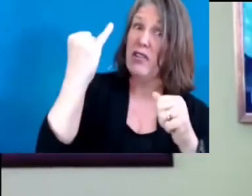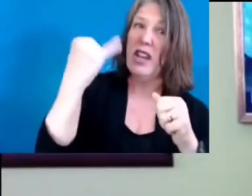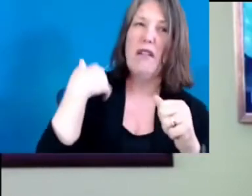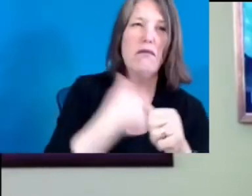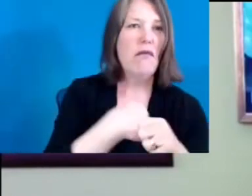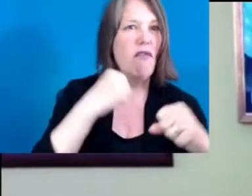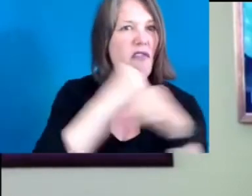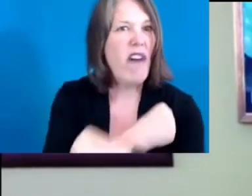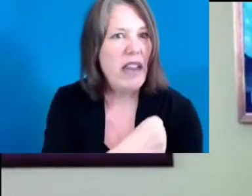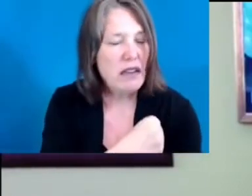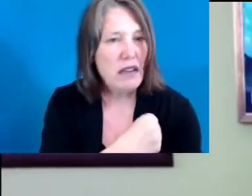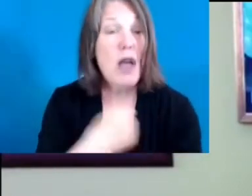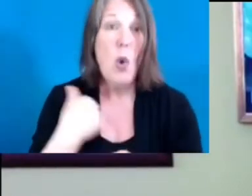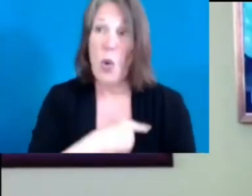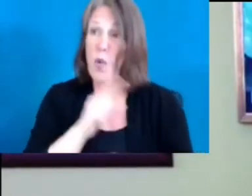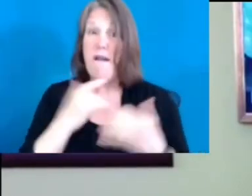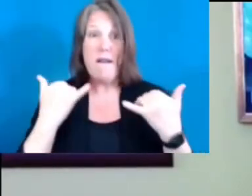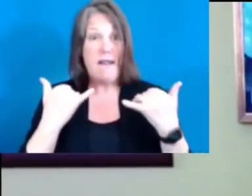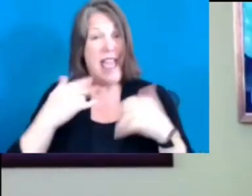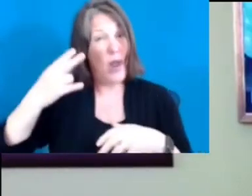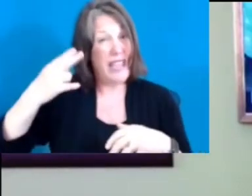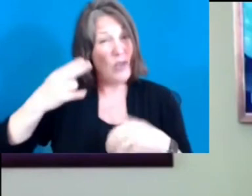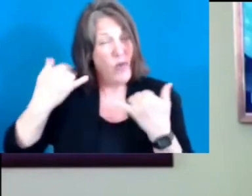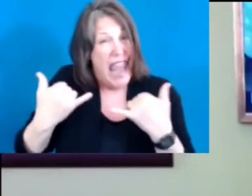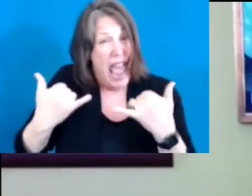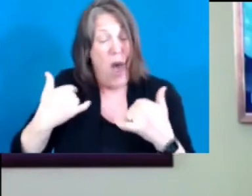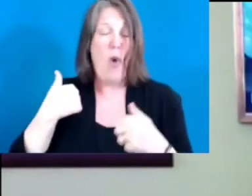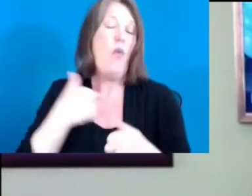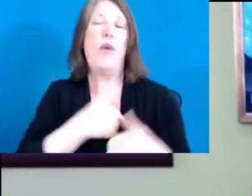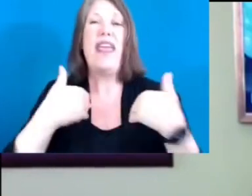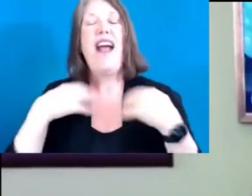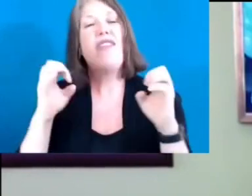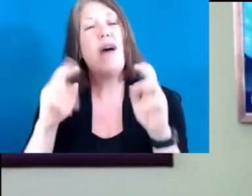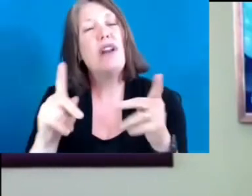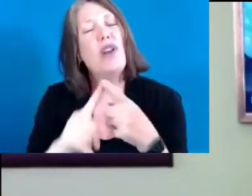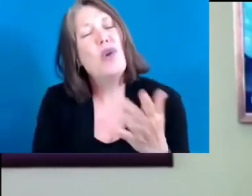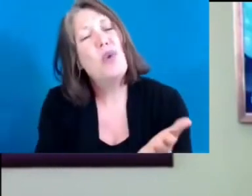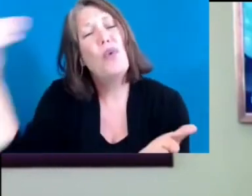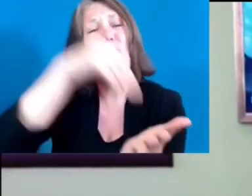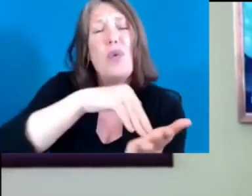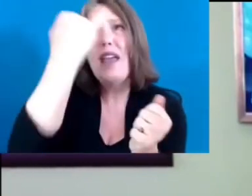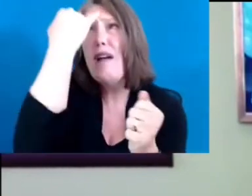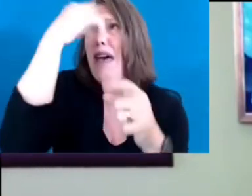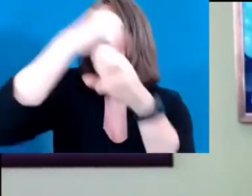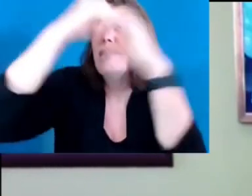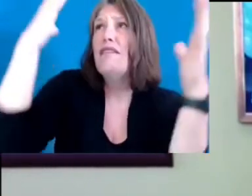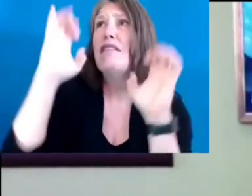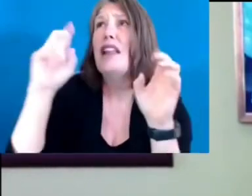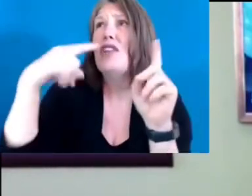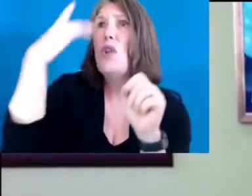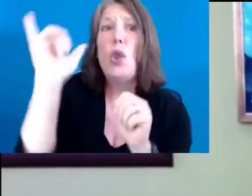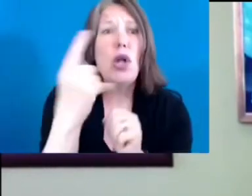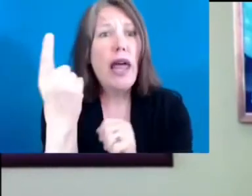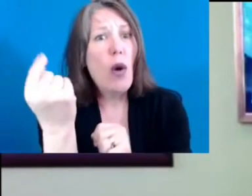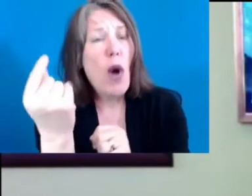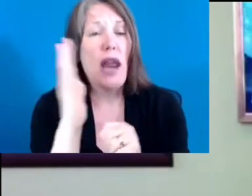to reimagine what education looks like. It's going to take all of us, and I'm so honored